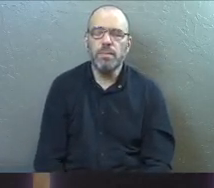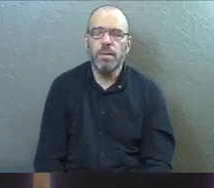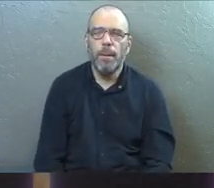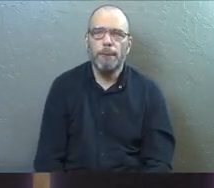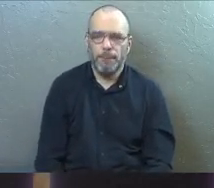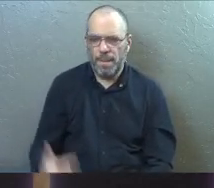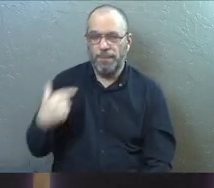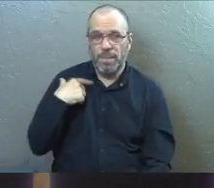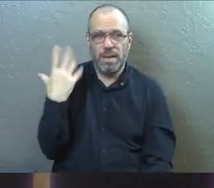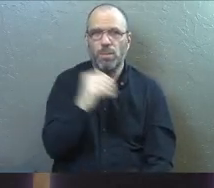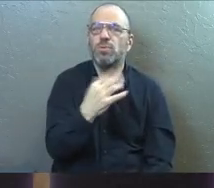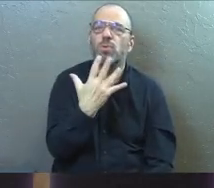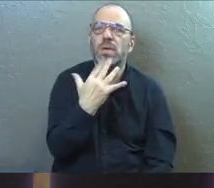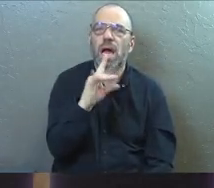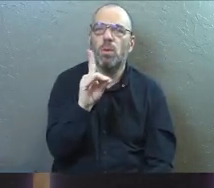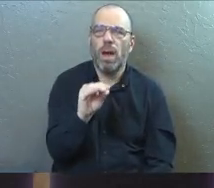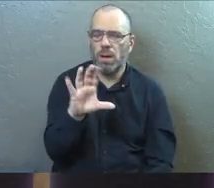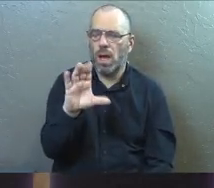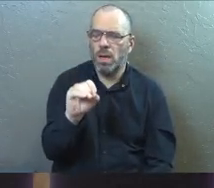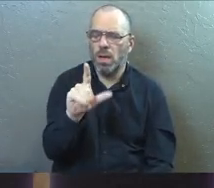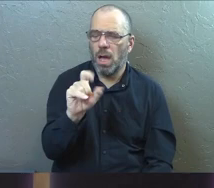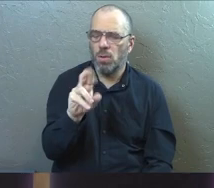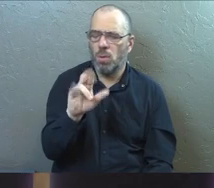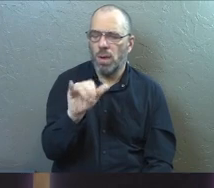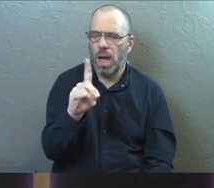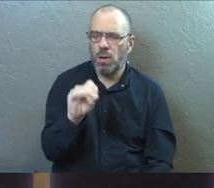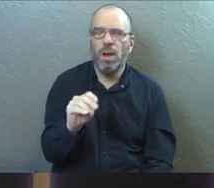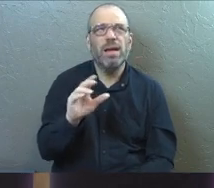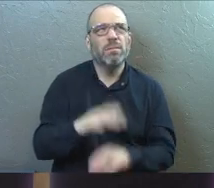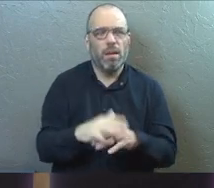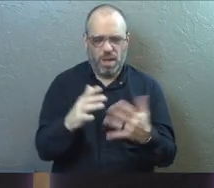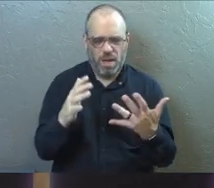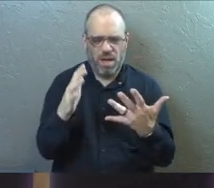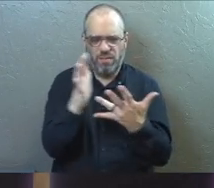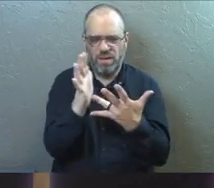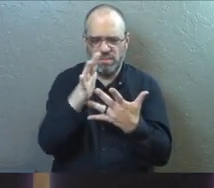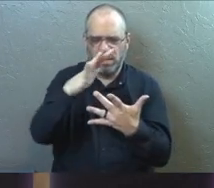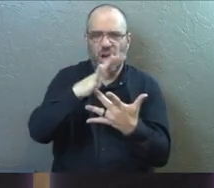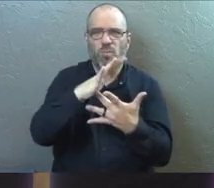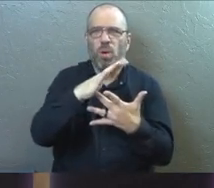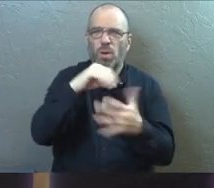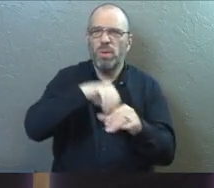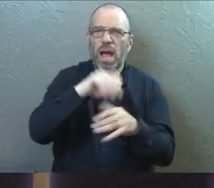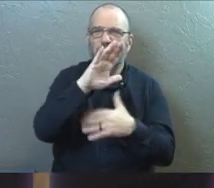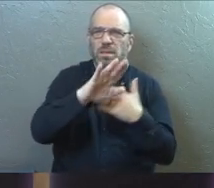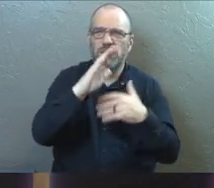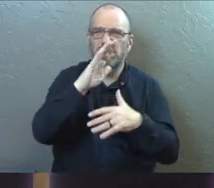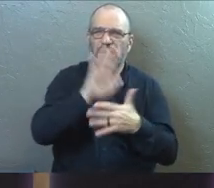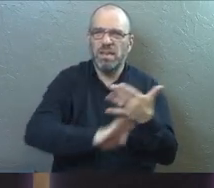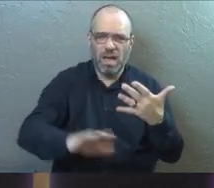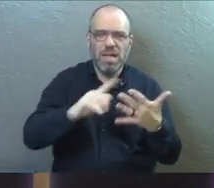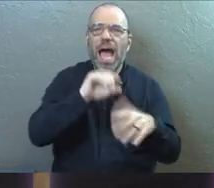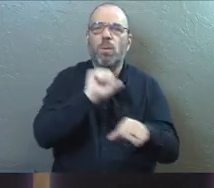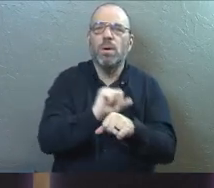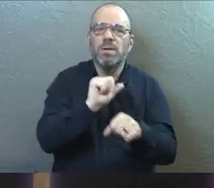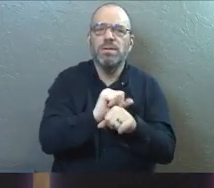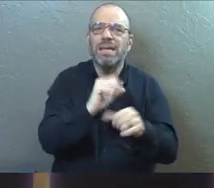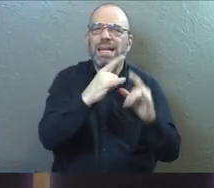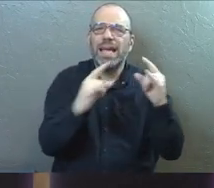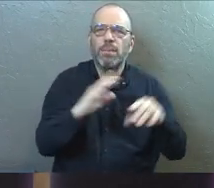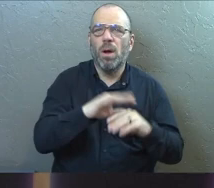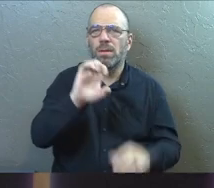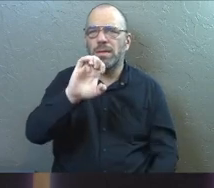I went to Colorado. It was between my freshman and my sophomore year of college and I worked at a camp called Eagle Lake